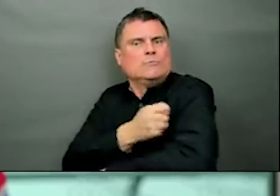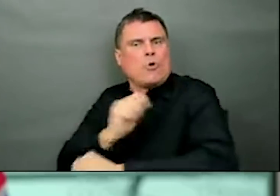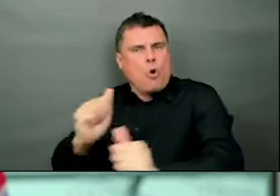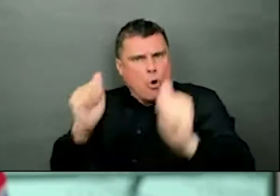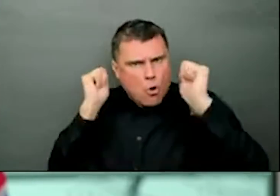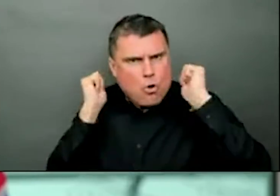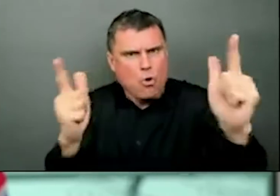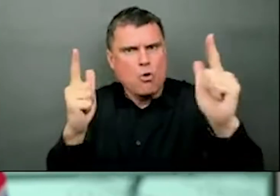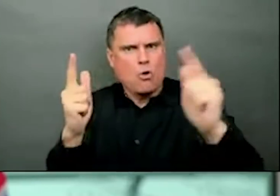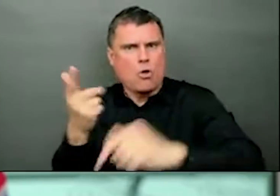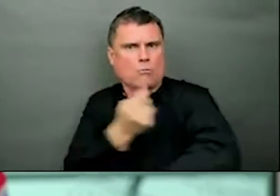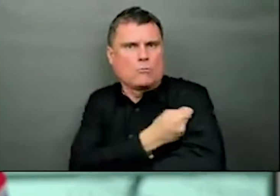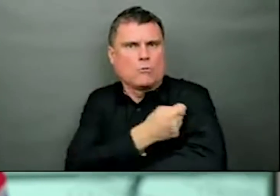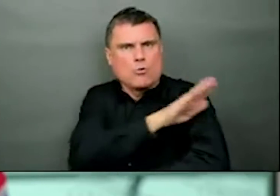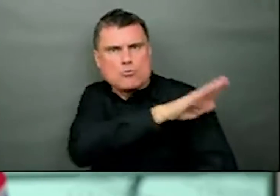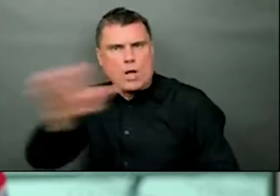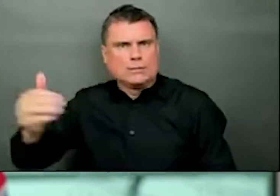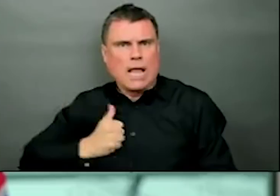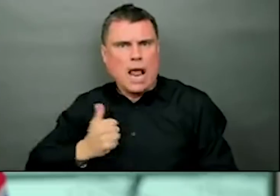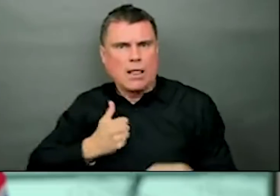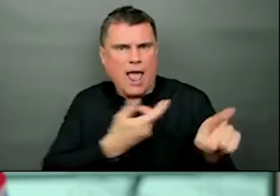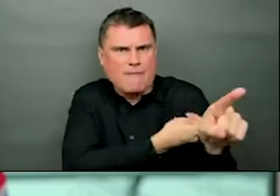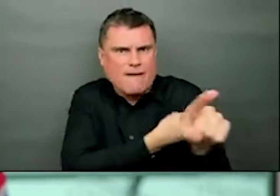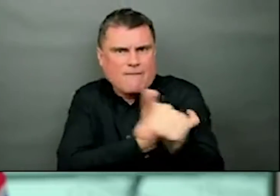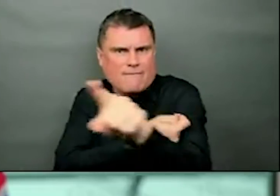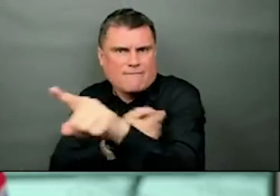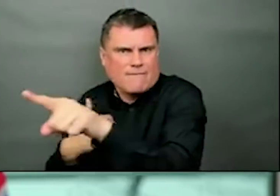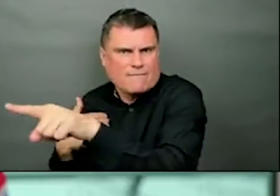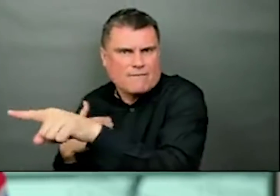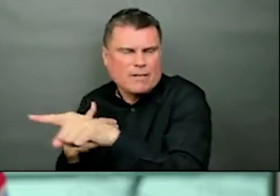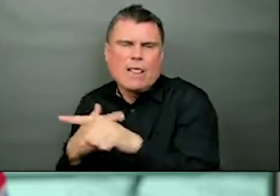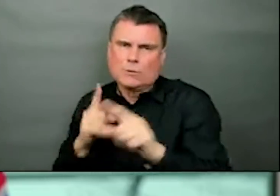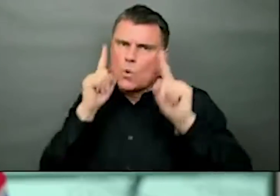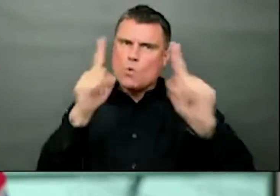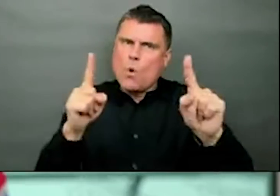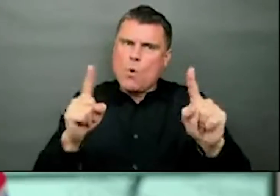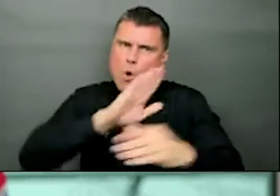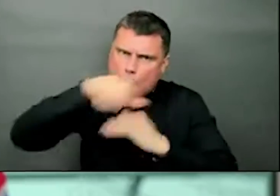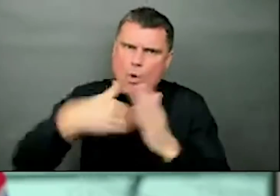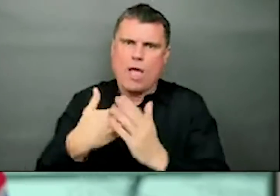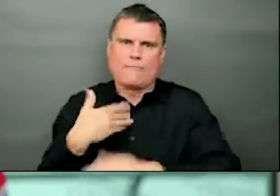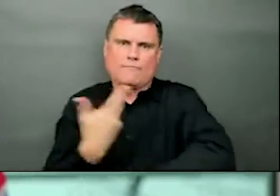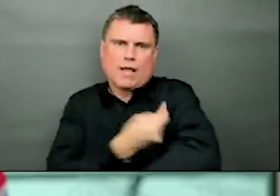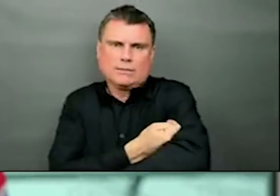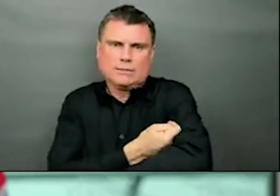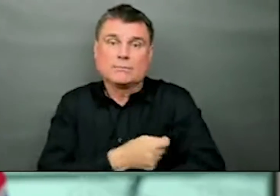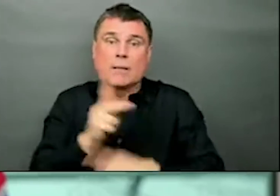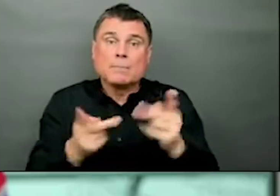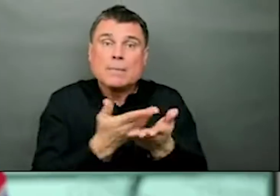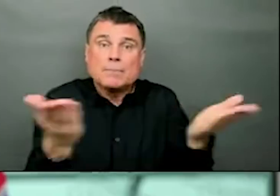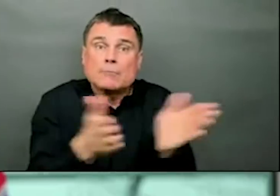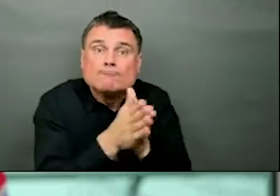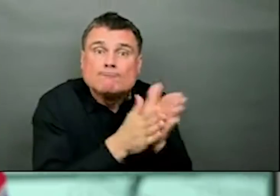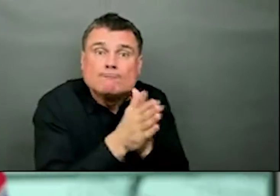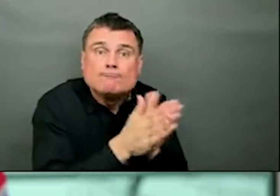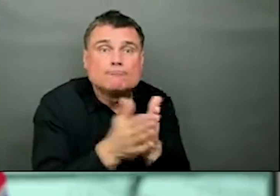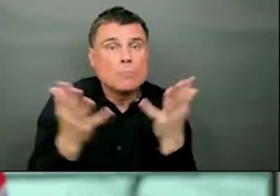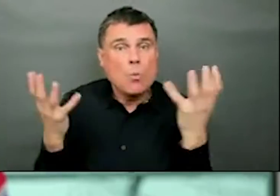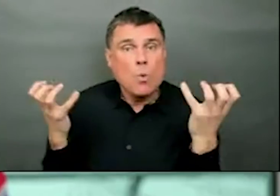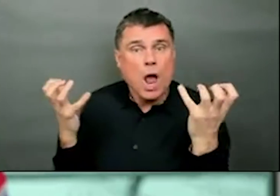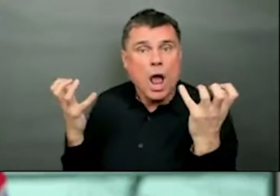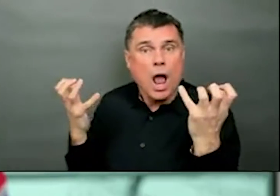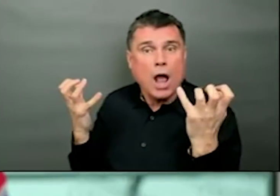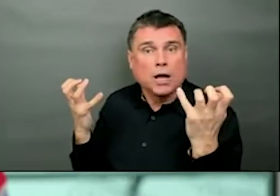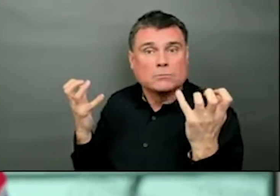Canada as quickly as possible. I am encouraged immensely by the enthusiasm. But I also ask that